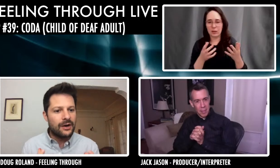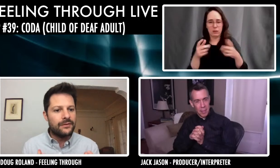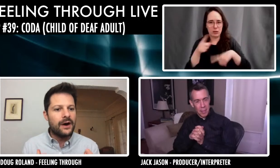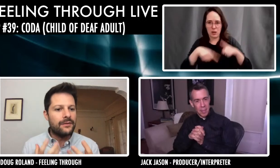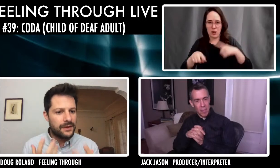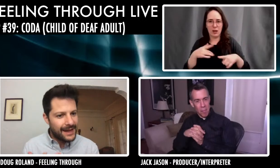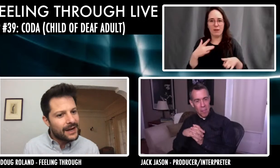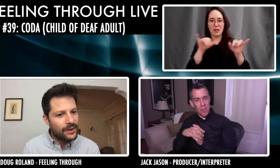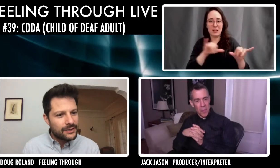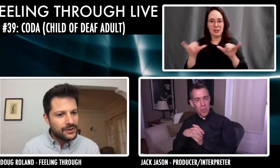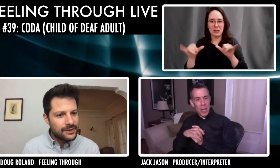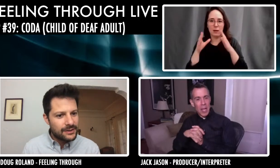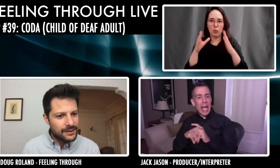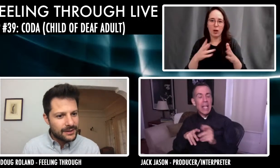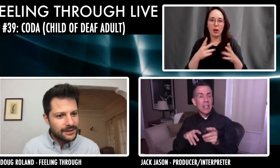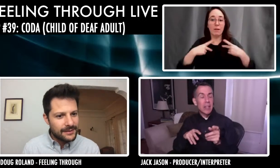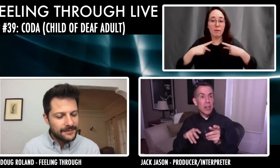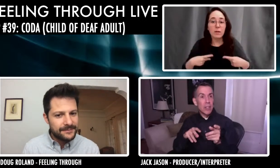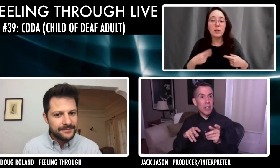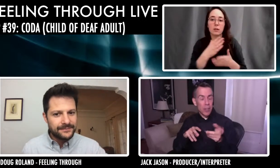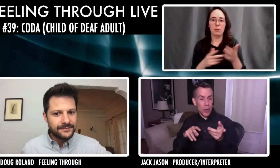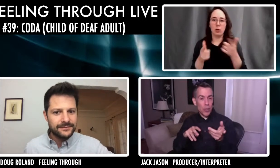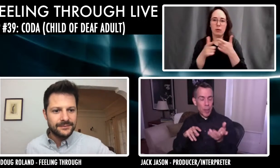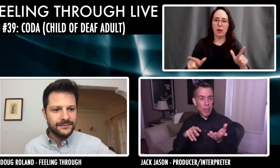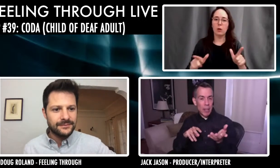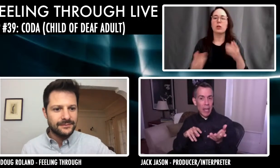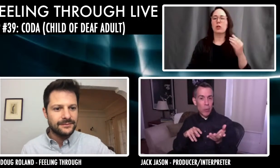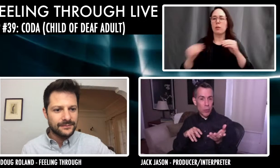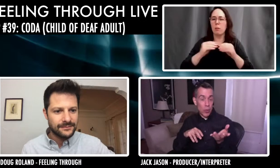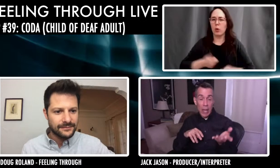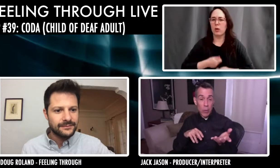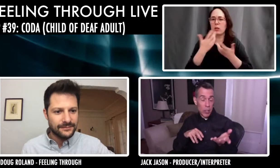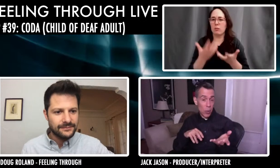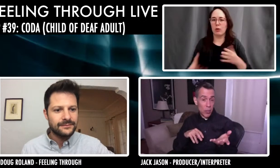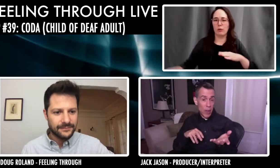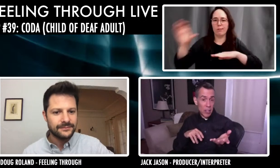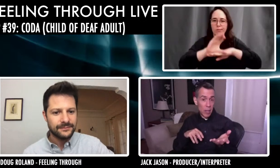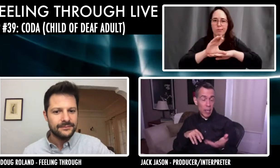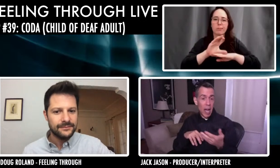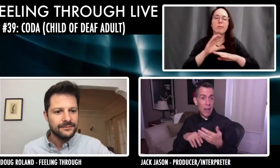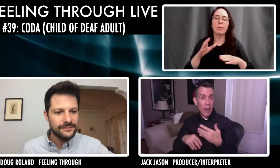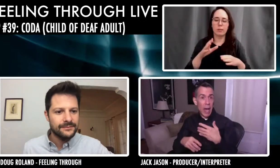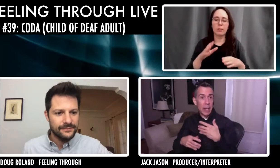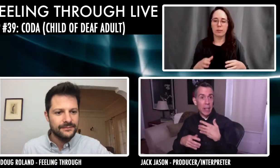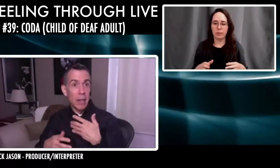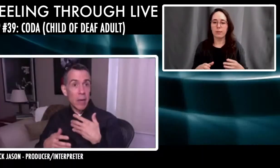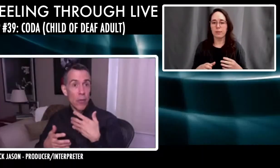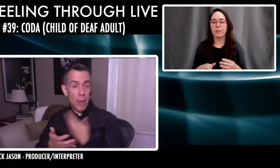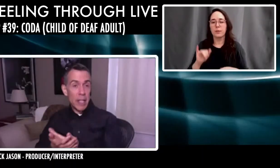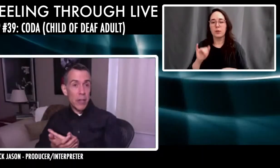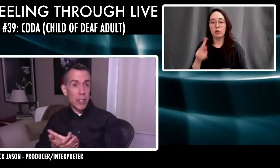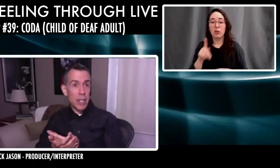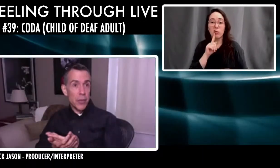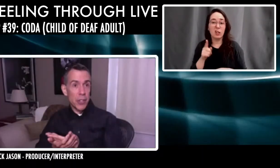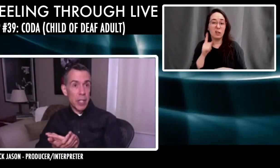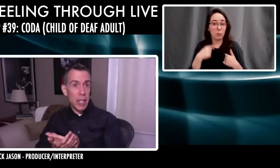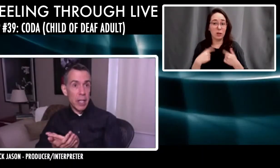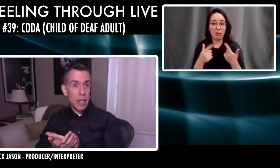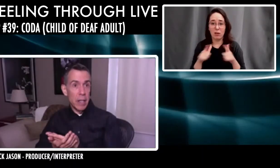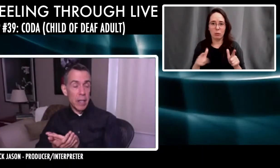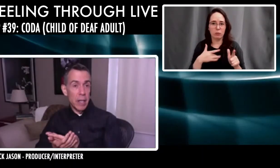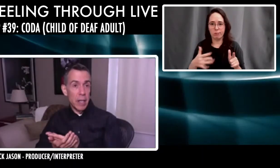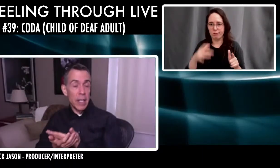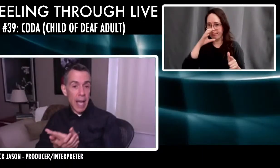nature of, of the language. It's there's, you're speaking about language. It's language has always fascinated me. I've had for many years of interest